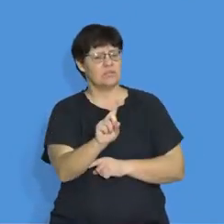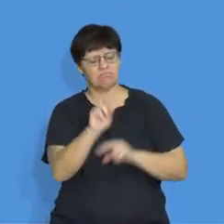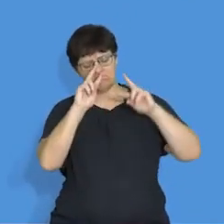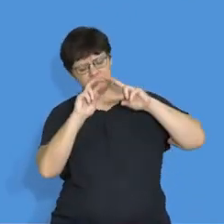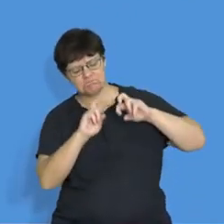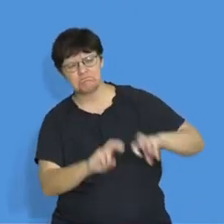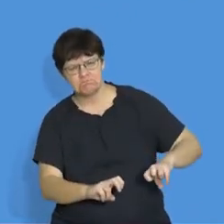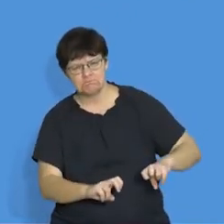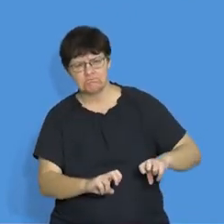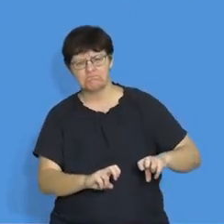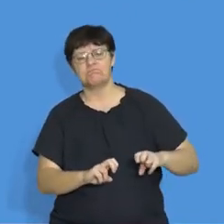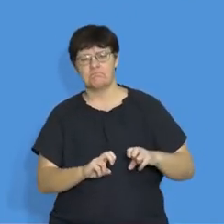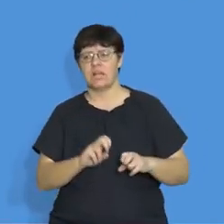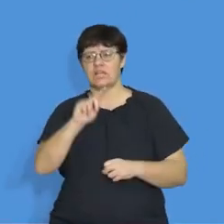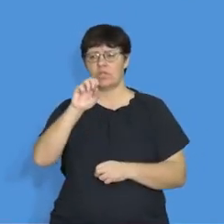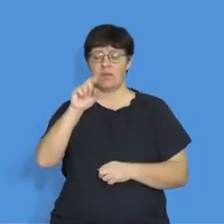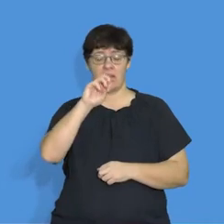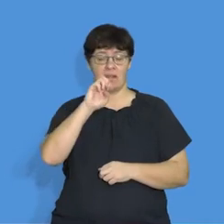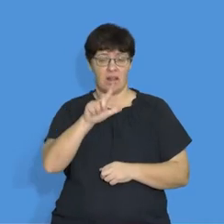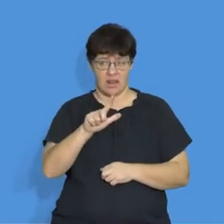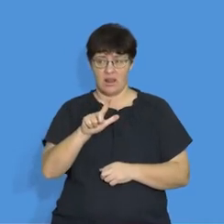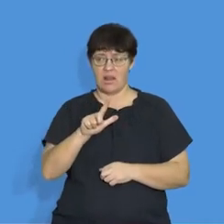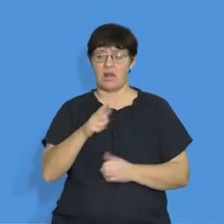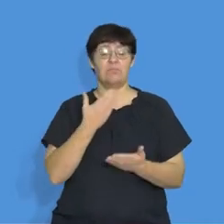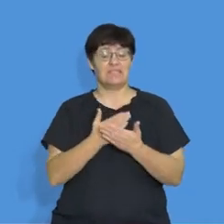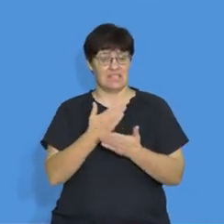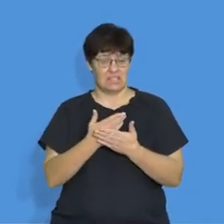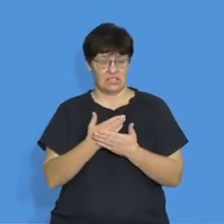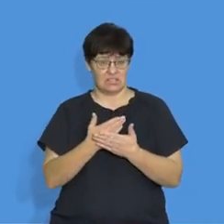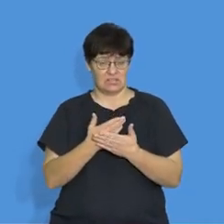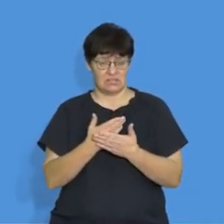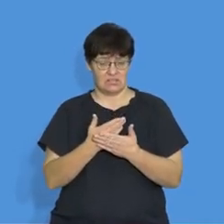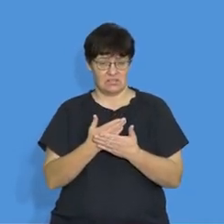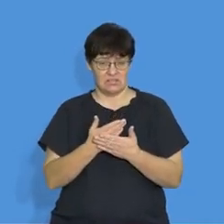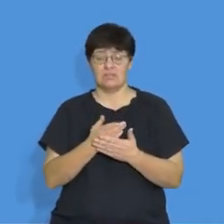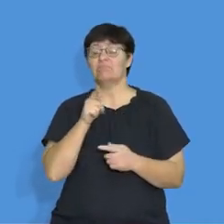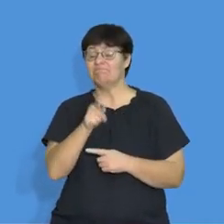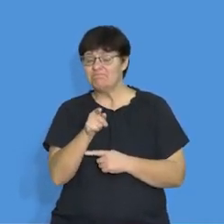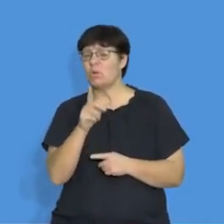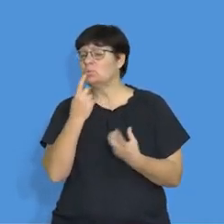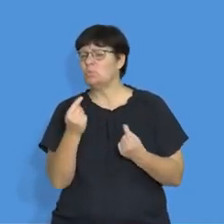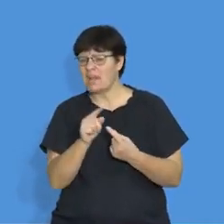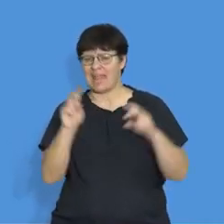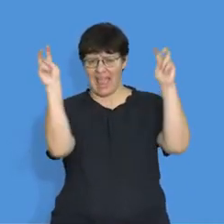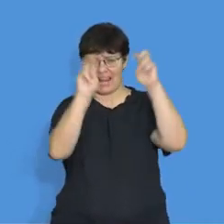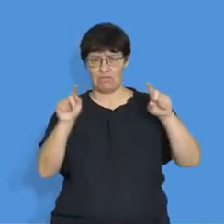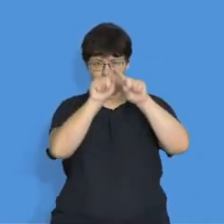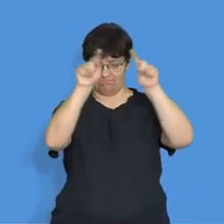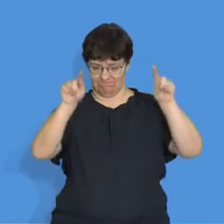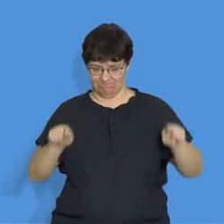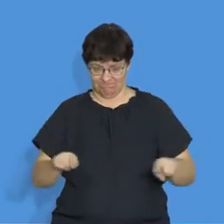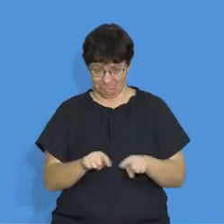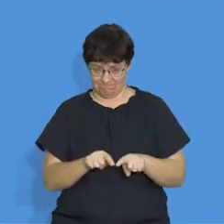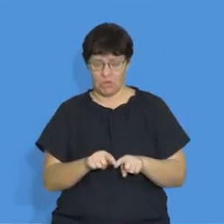terminal potential difference, which has got to do with electric circuit. So it's within the broader, you know,